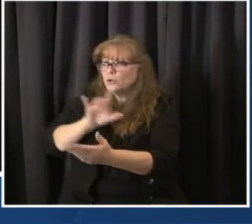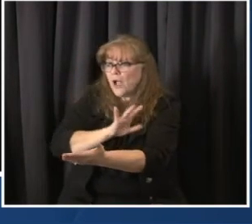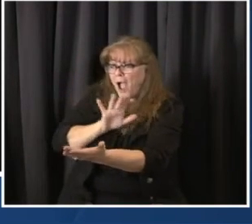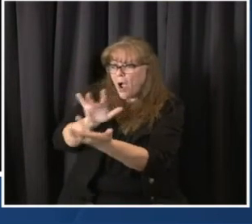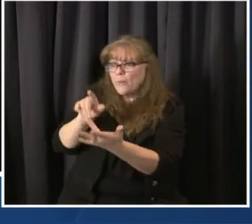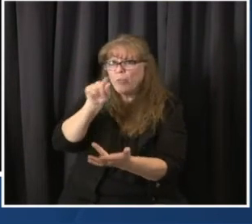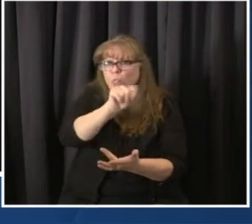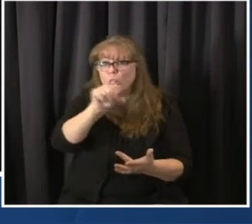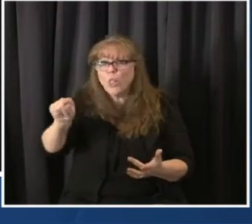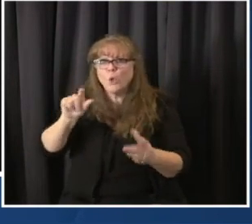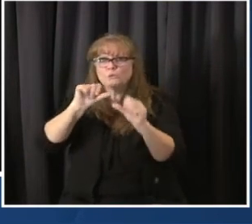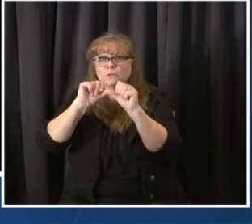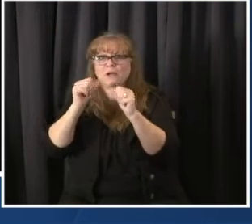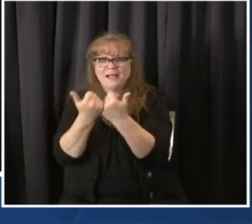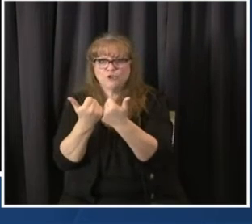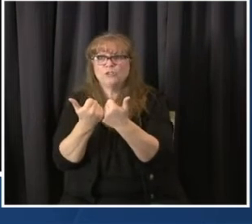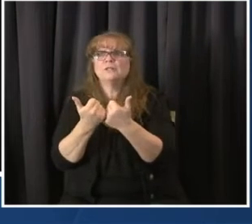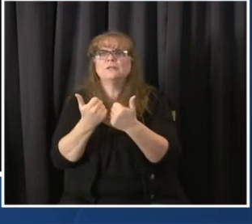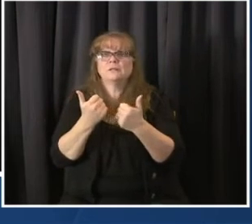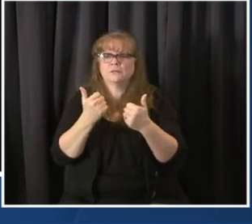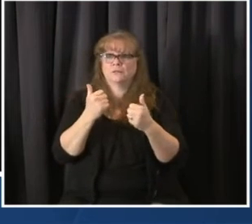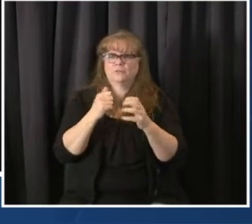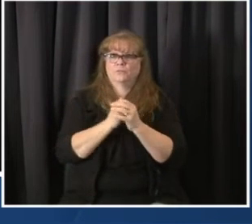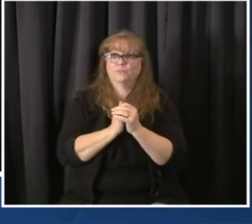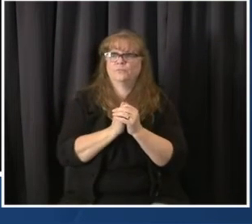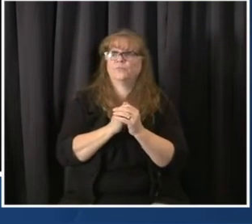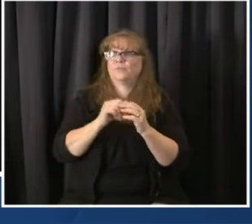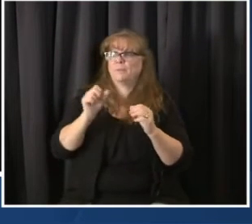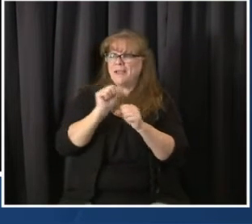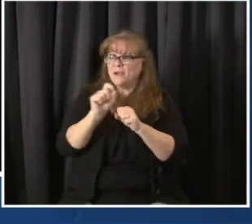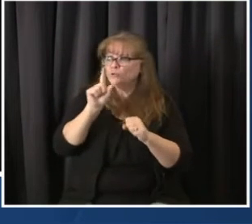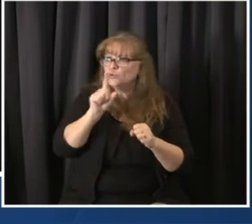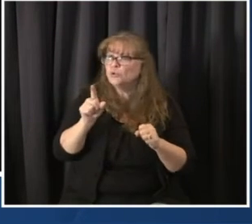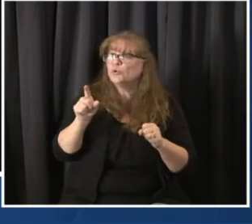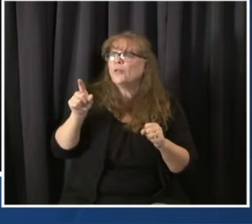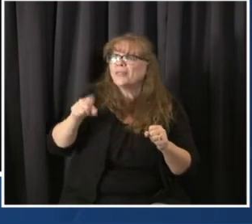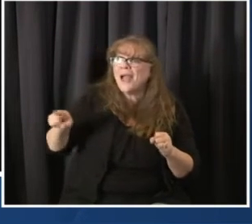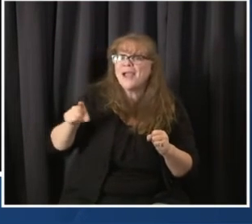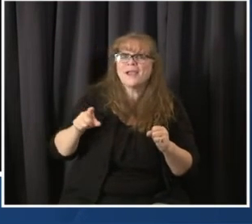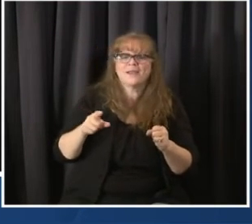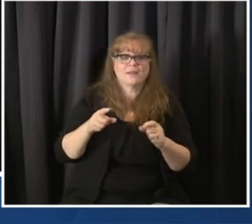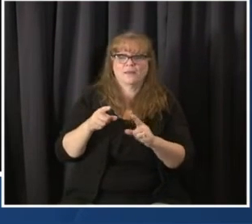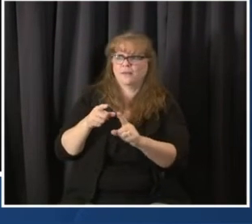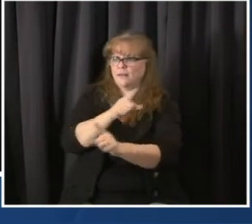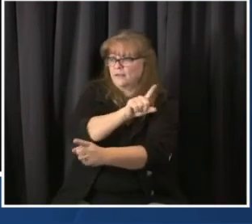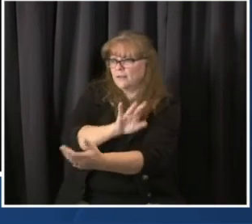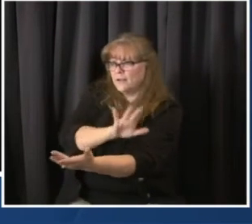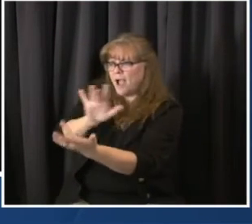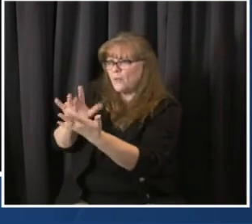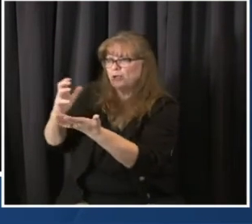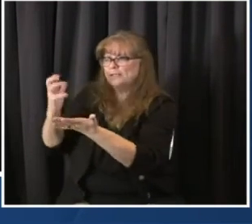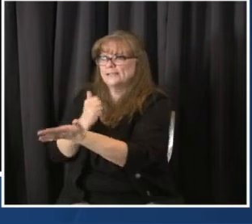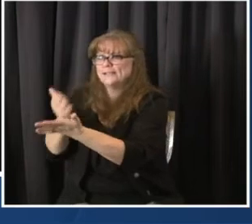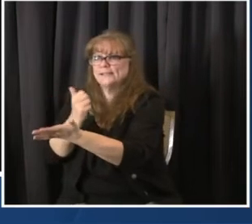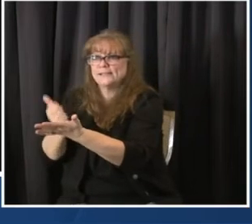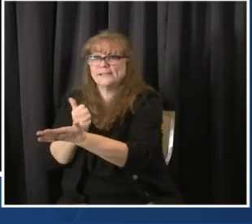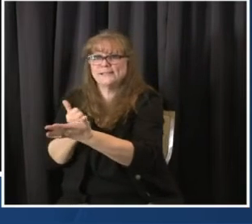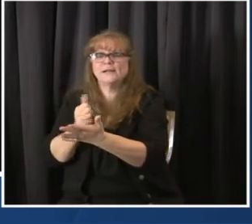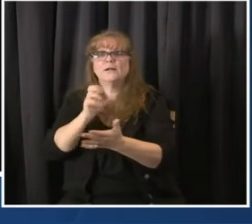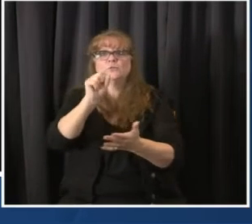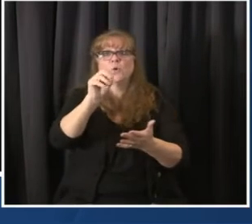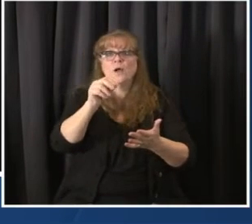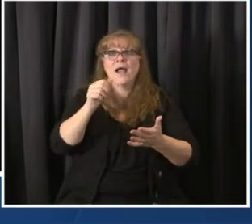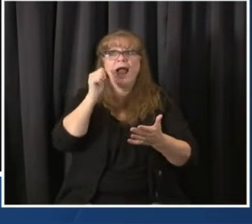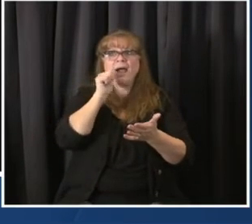lifesaving vaccine. The state also will form several specific partnerships each week to really with mobile clinics in